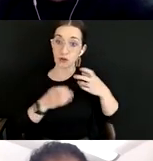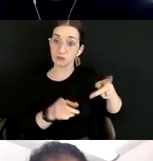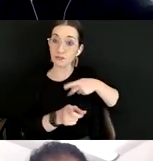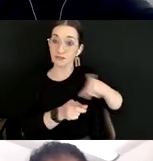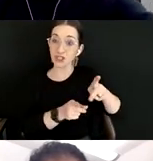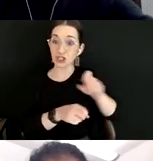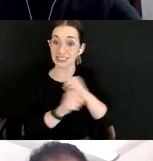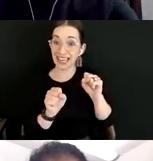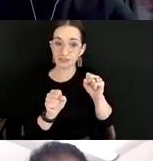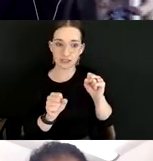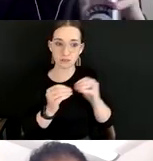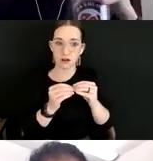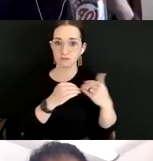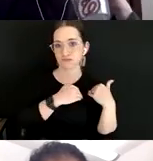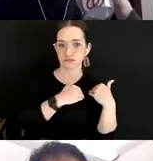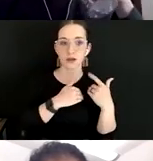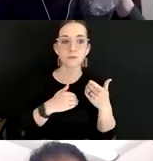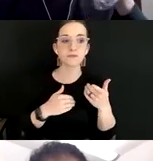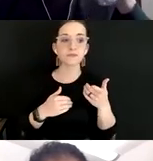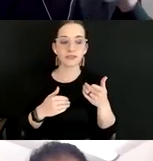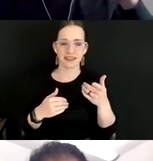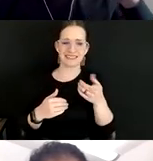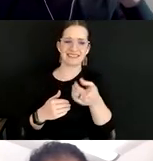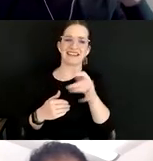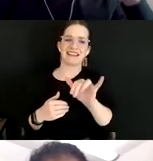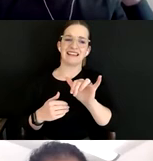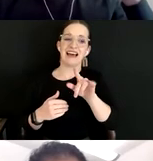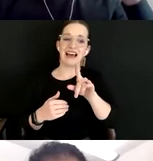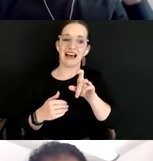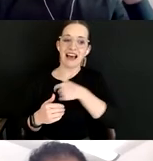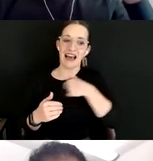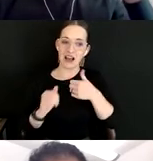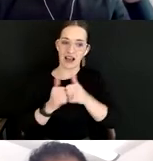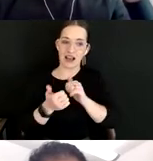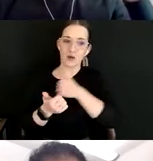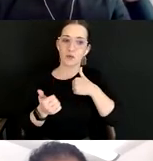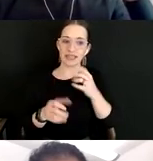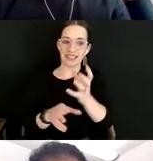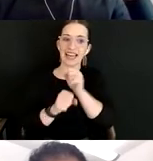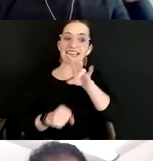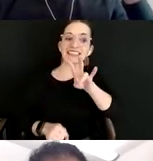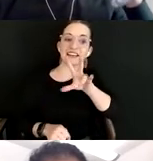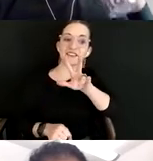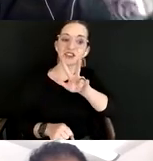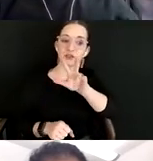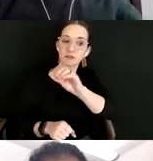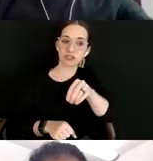Now for the math wonks, if you're wondering how we get 73% of all respondents saying salary is a top priority going forward,